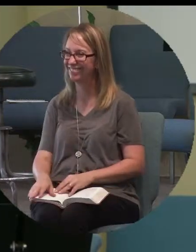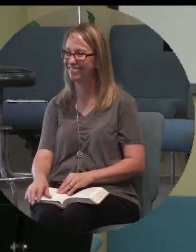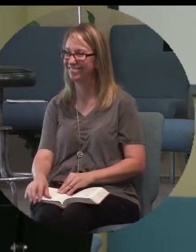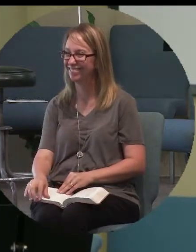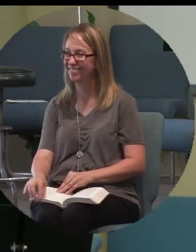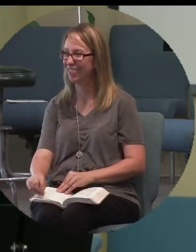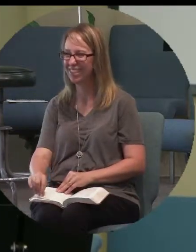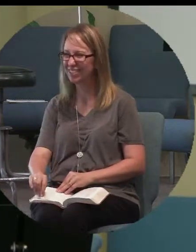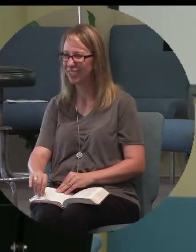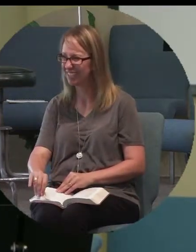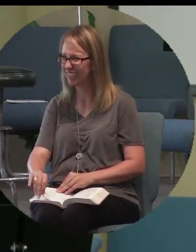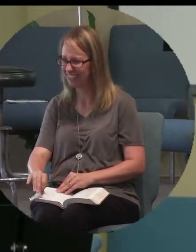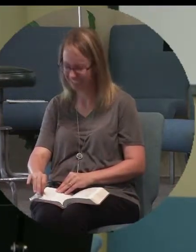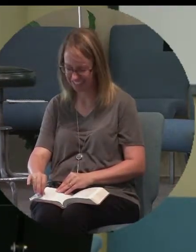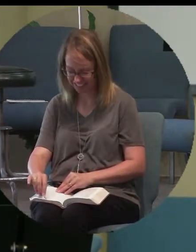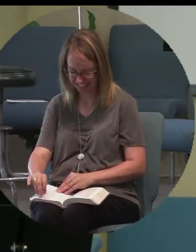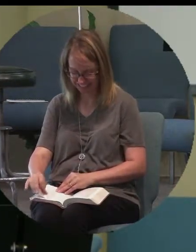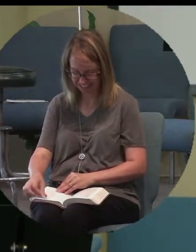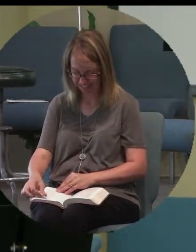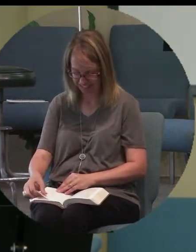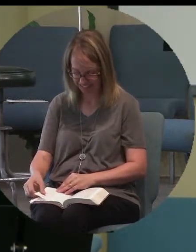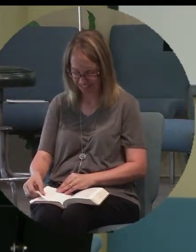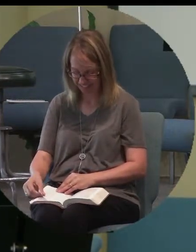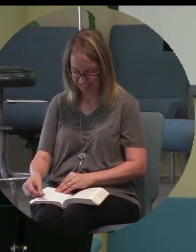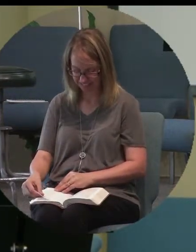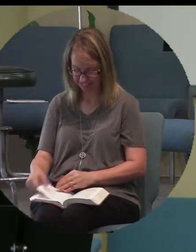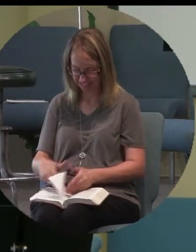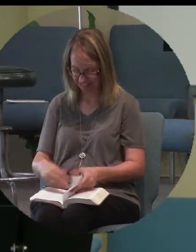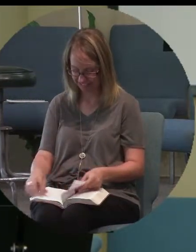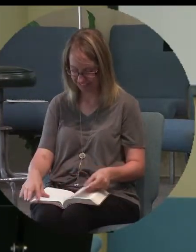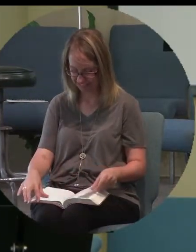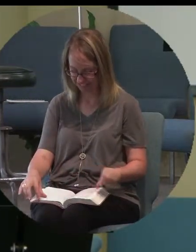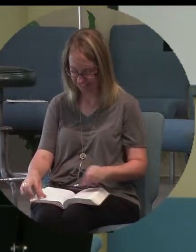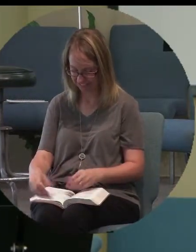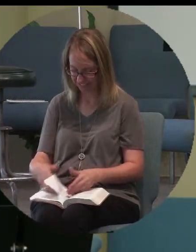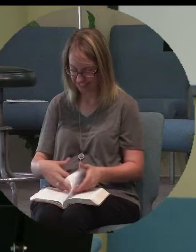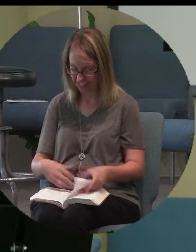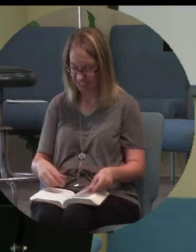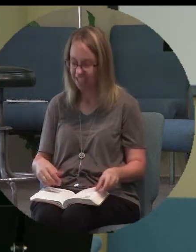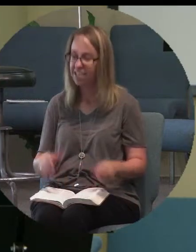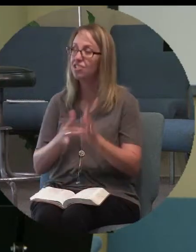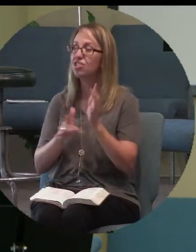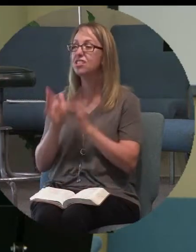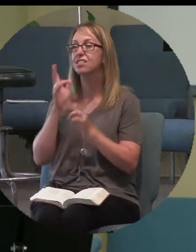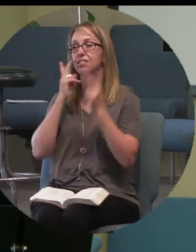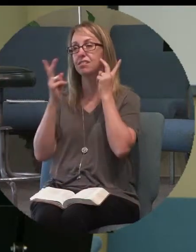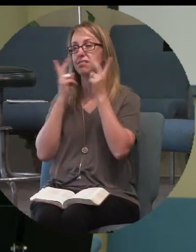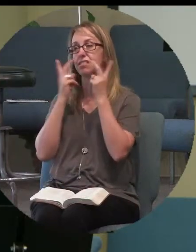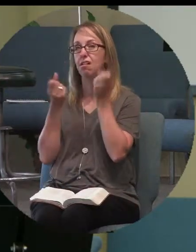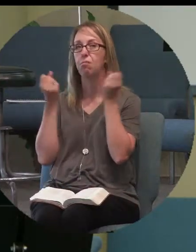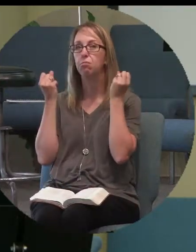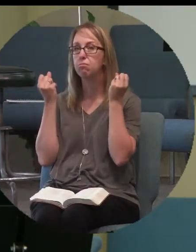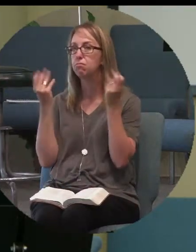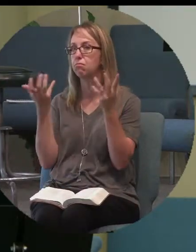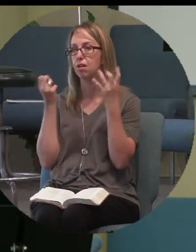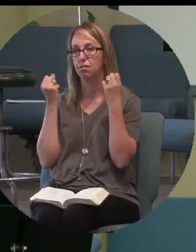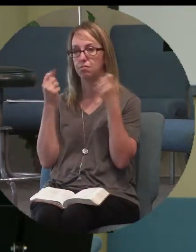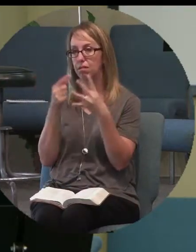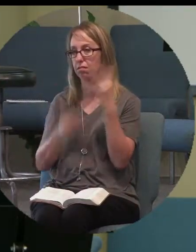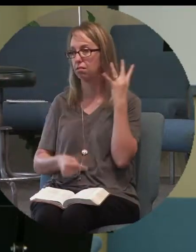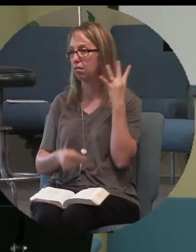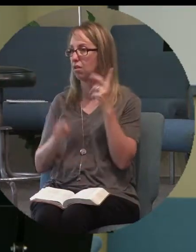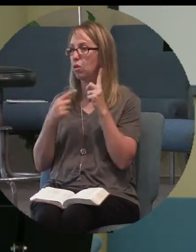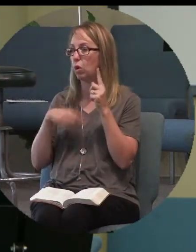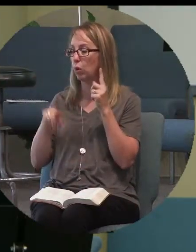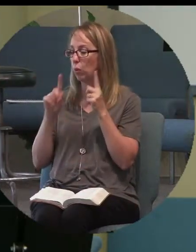Jesus saw a lot of things. But one of the things that he saw, especially as he was on that